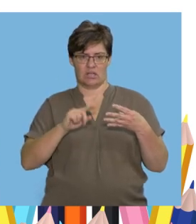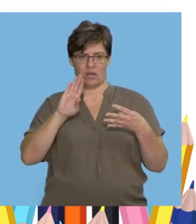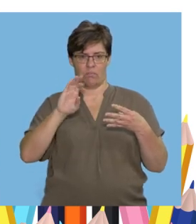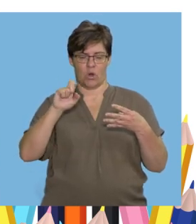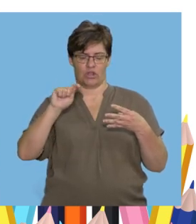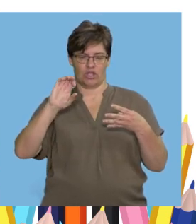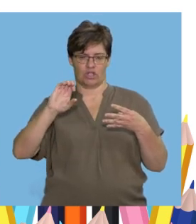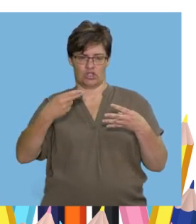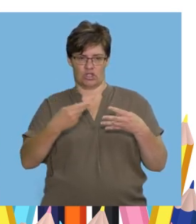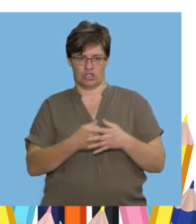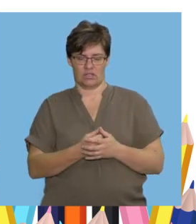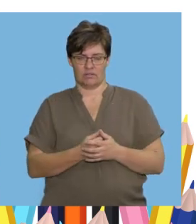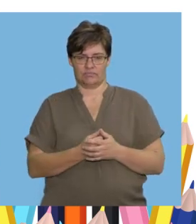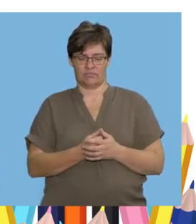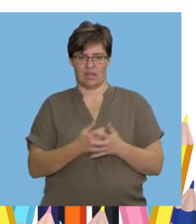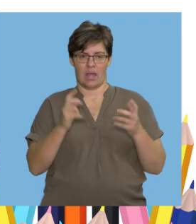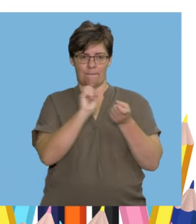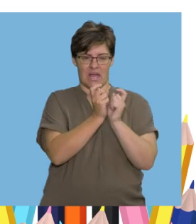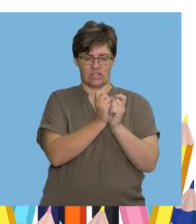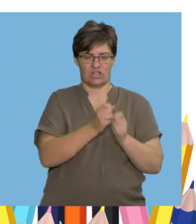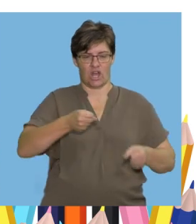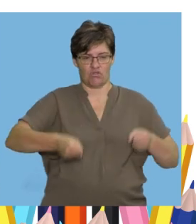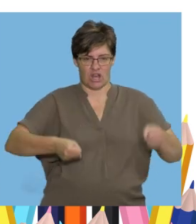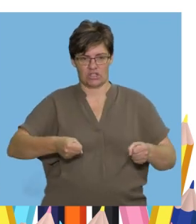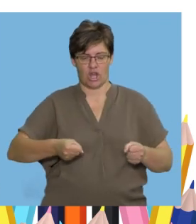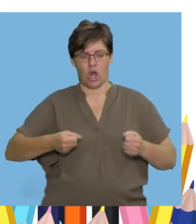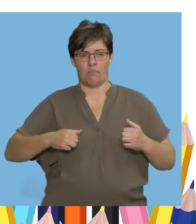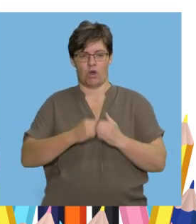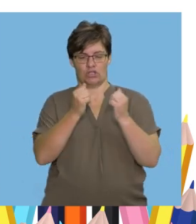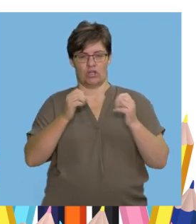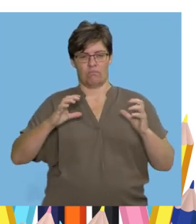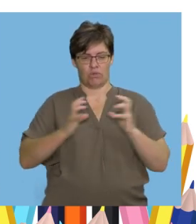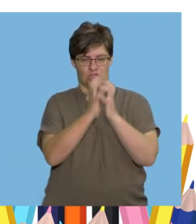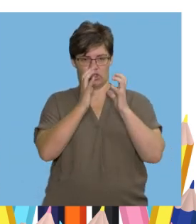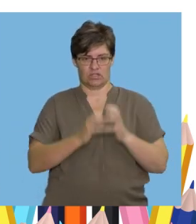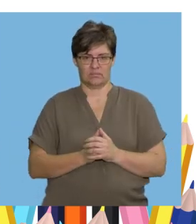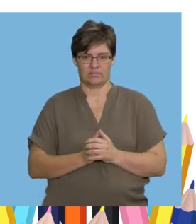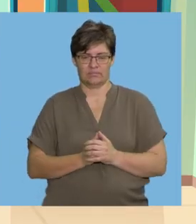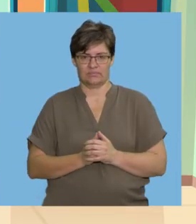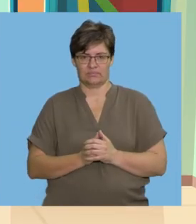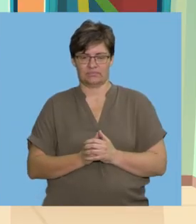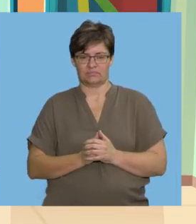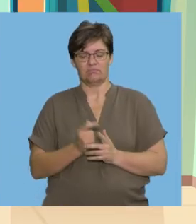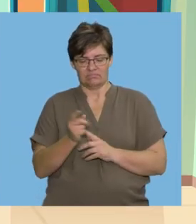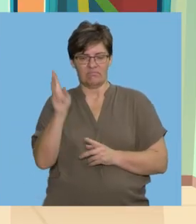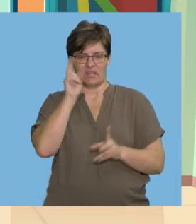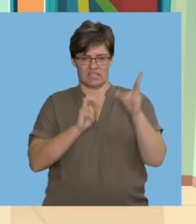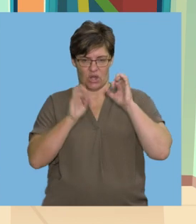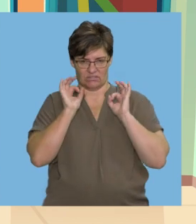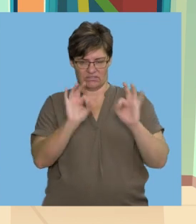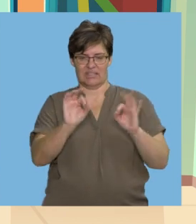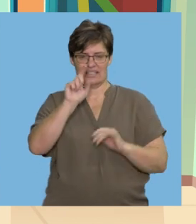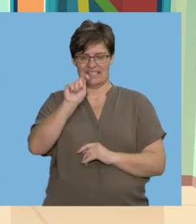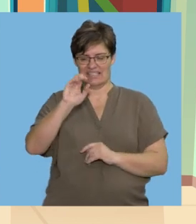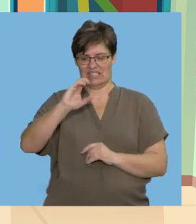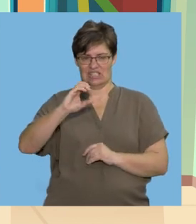Crutch Botch Match Crutch Botch Perfect You've got